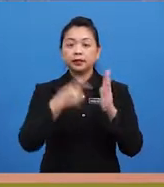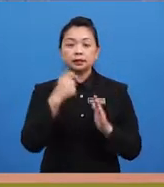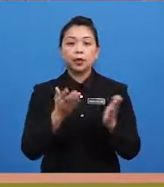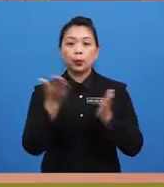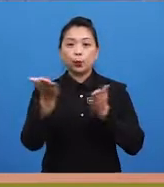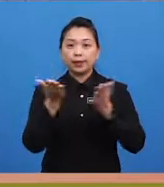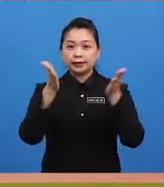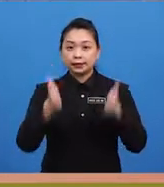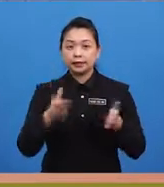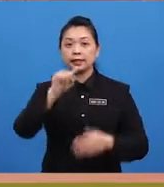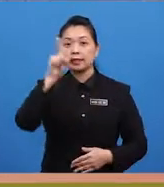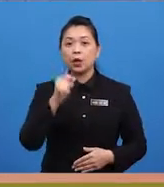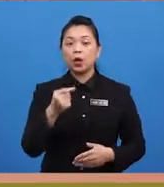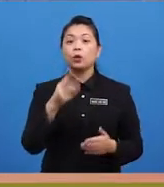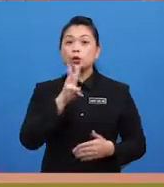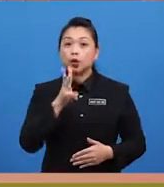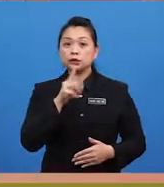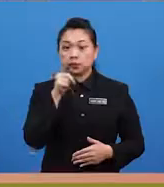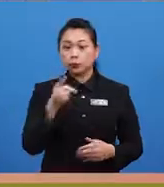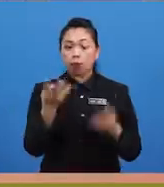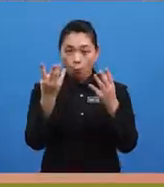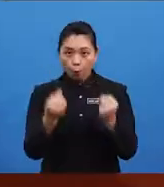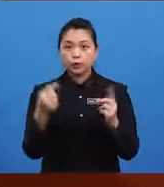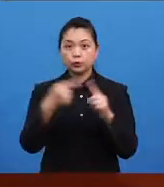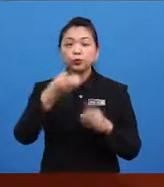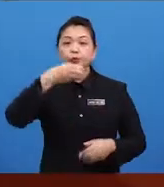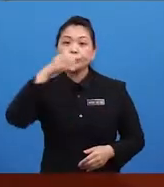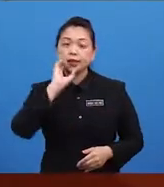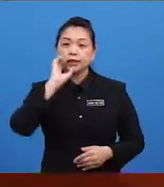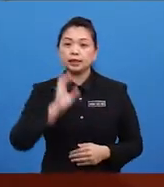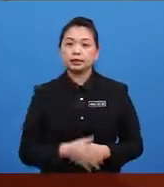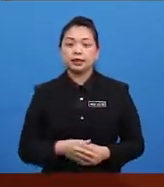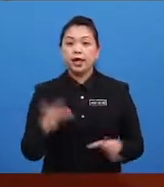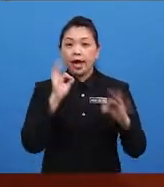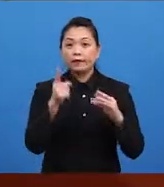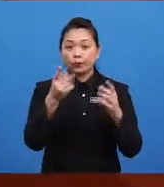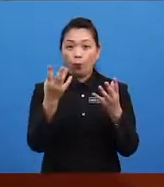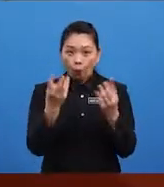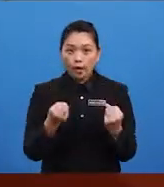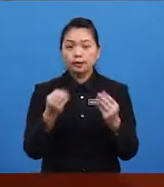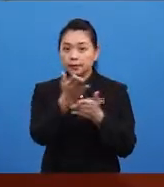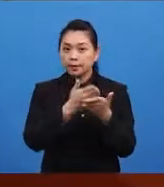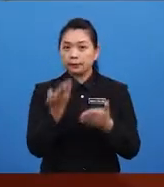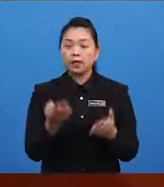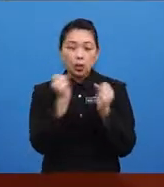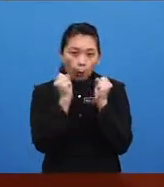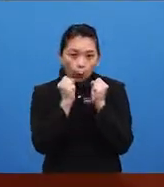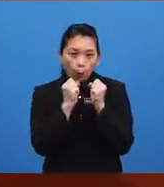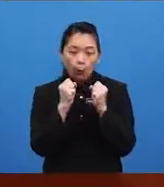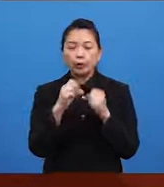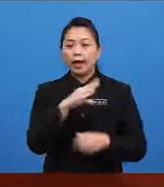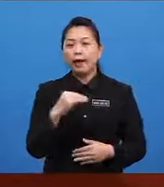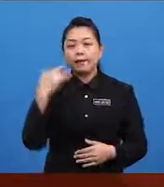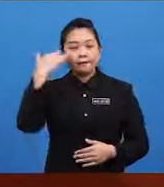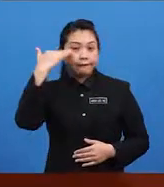asking, what do you want to drink? If you want something cold and fresh like the